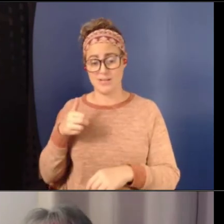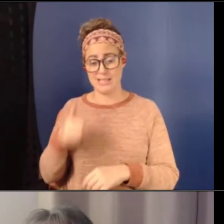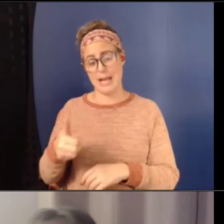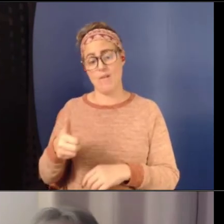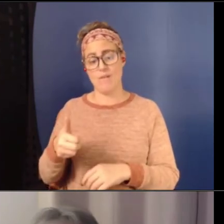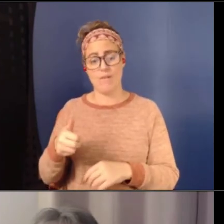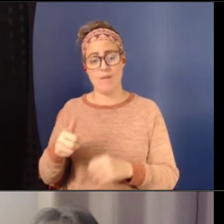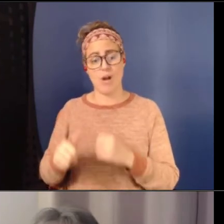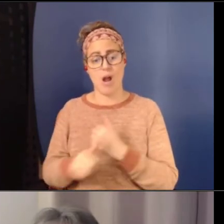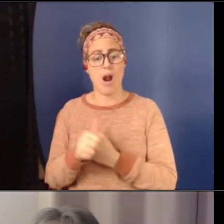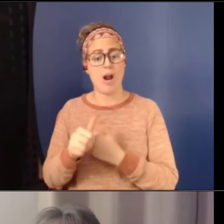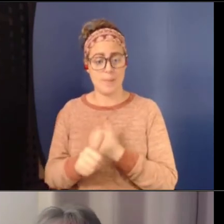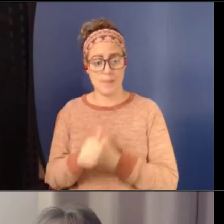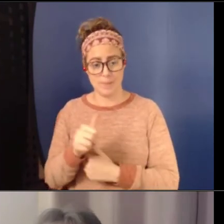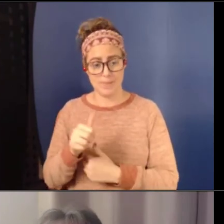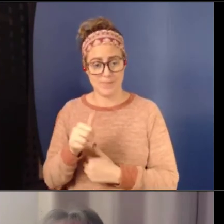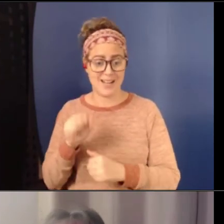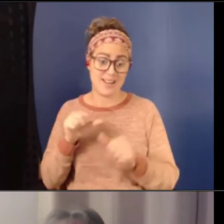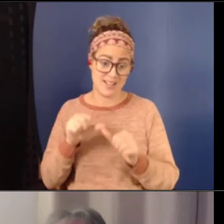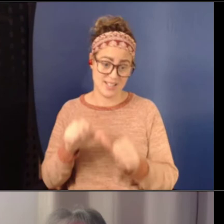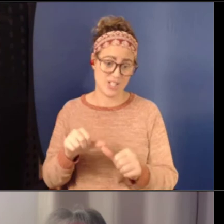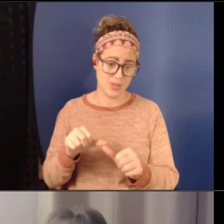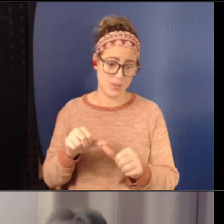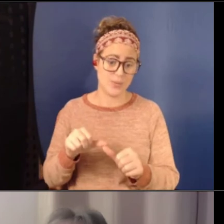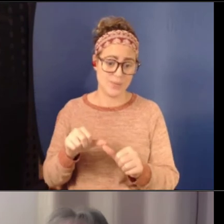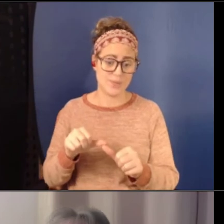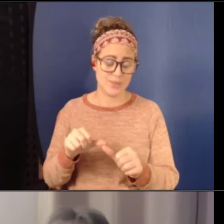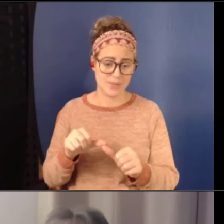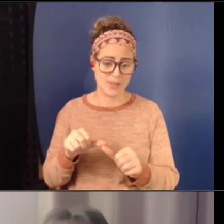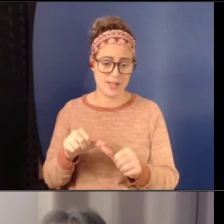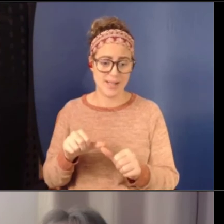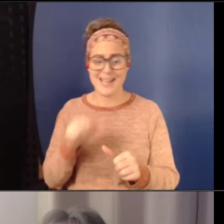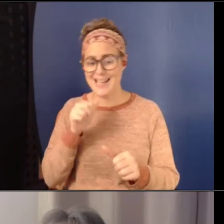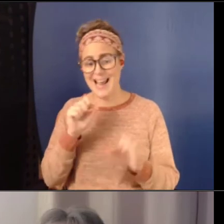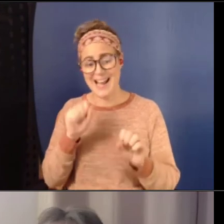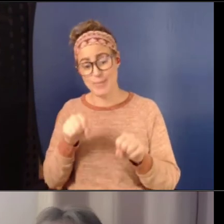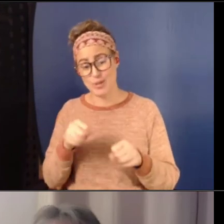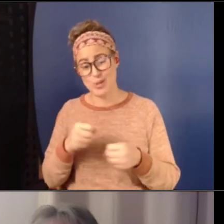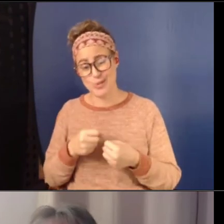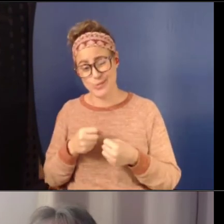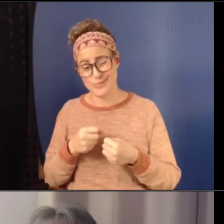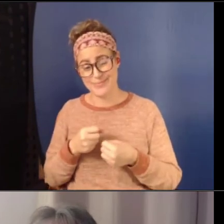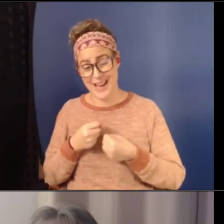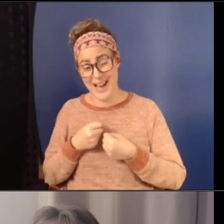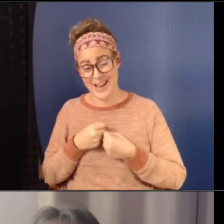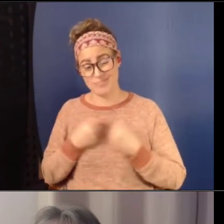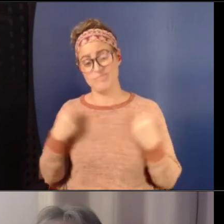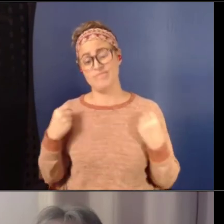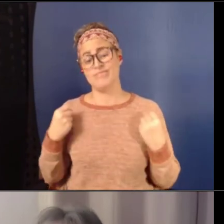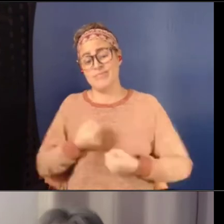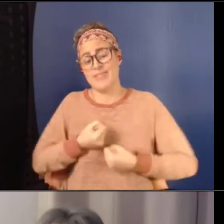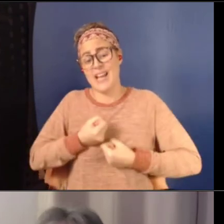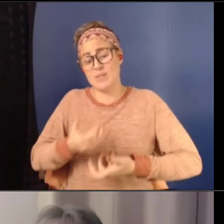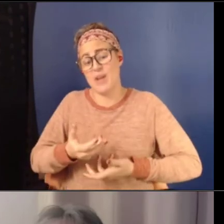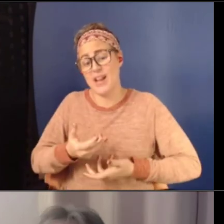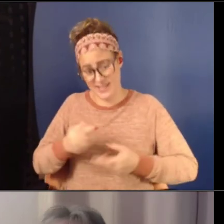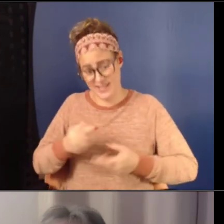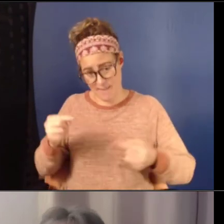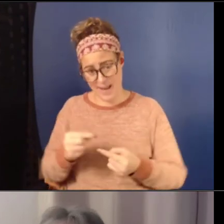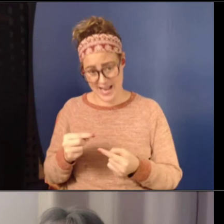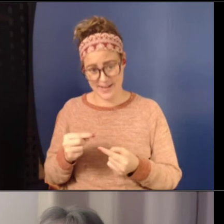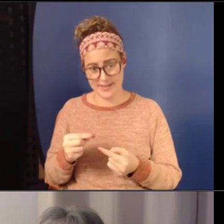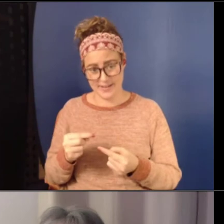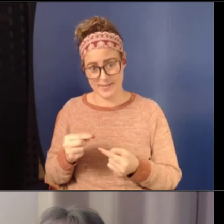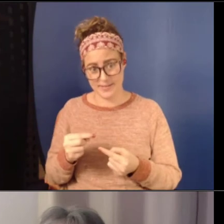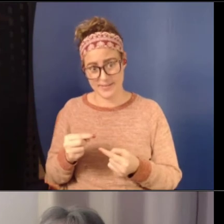from, you know, from not being able to express the pain that is caused by, by that abuse they've